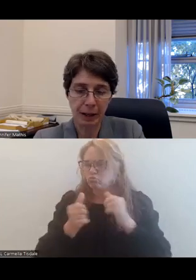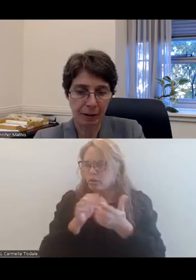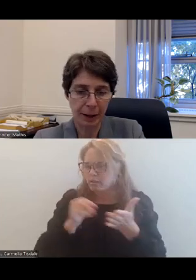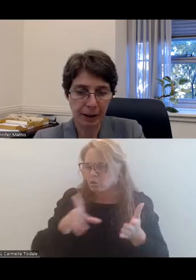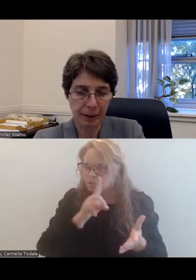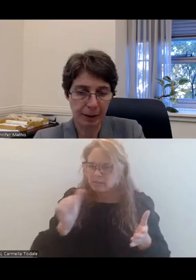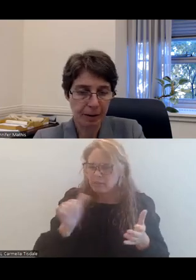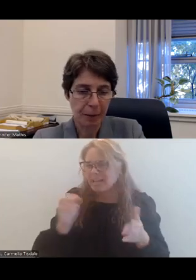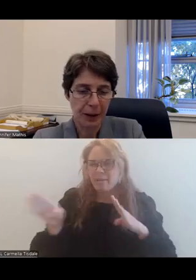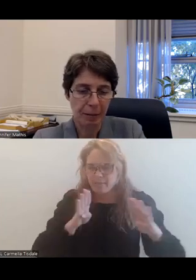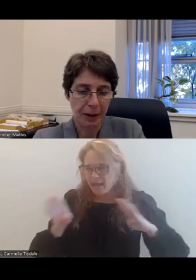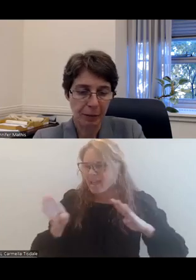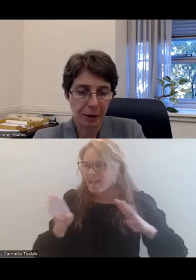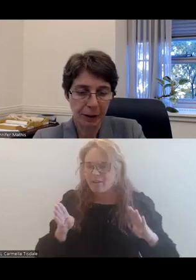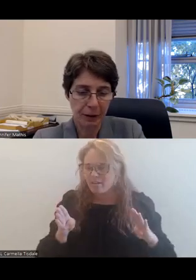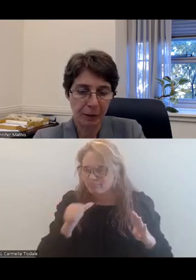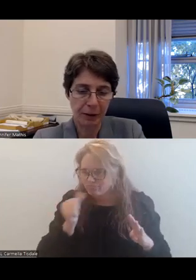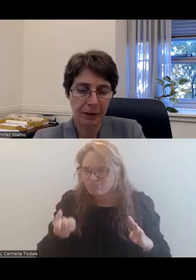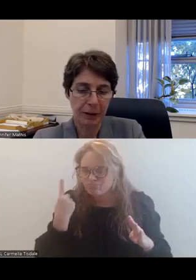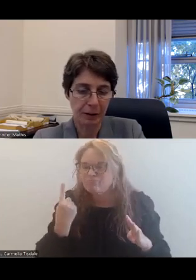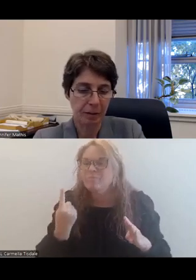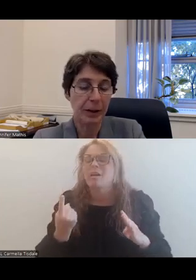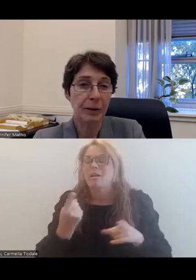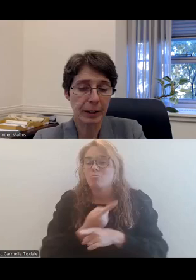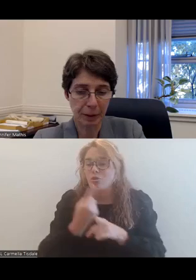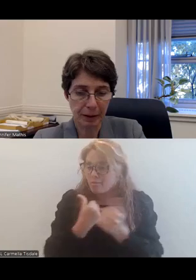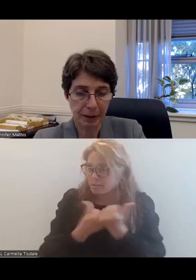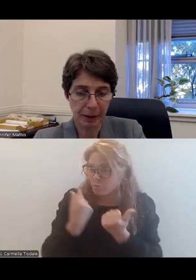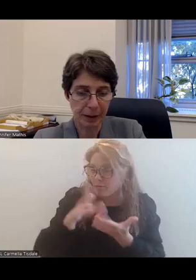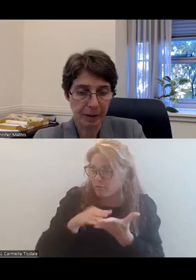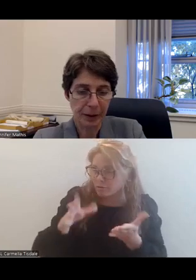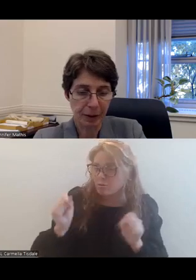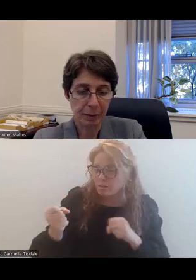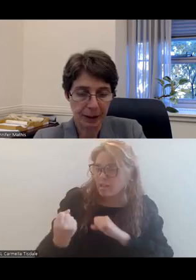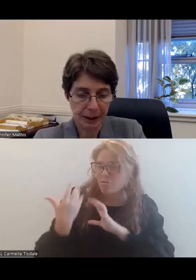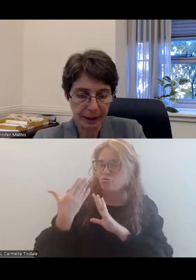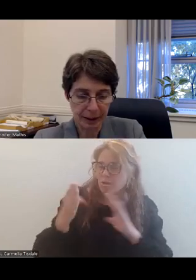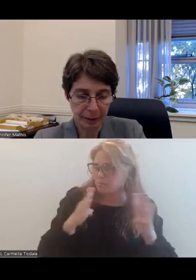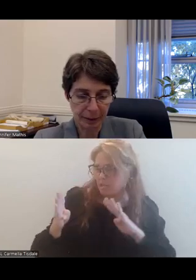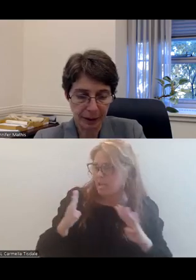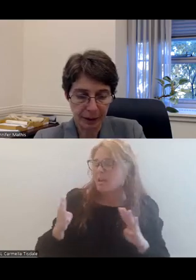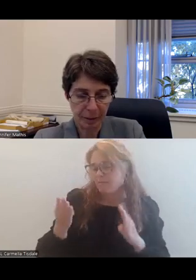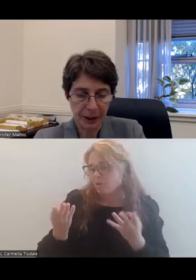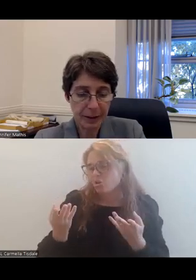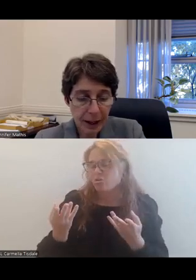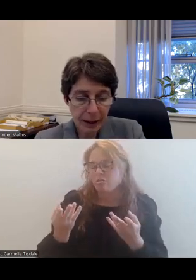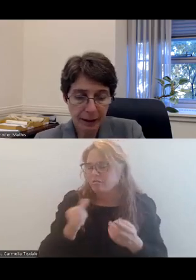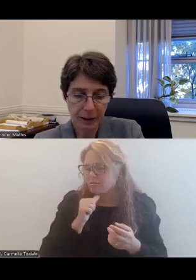disability and their behavior and whether appropriate support for the student would address behavior that prompted the assessment.